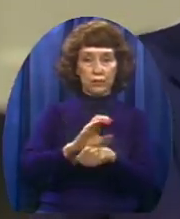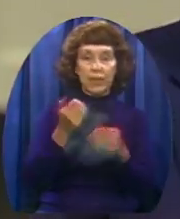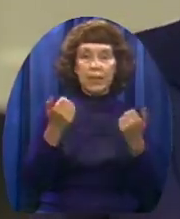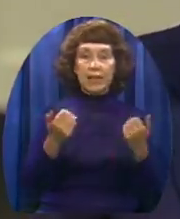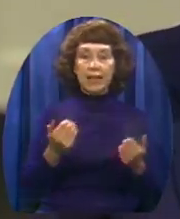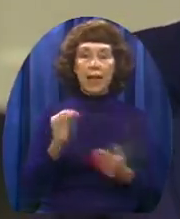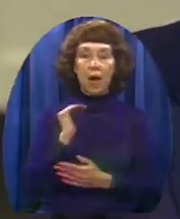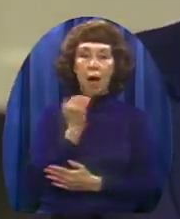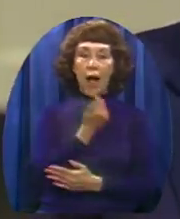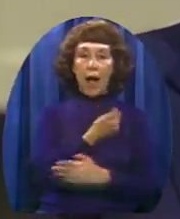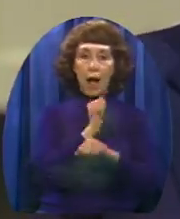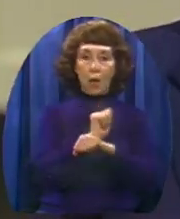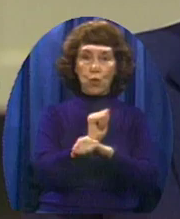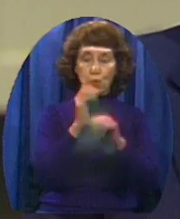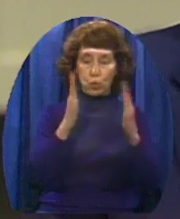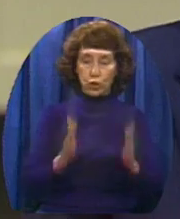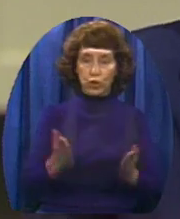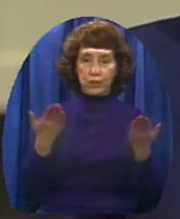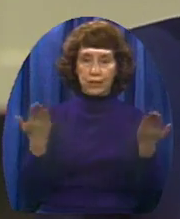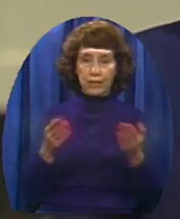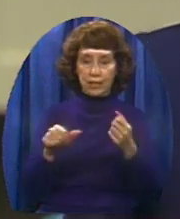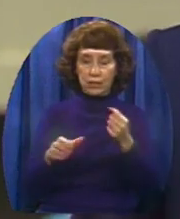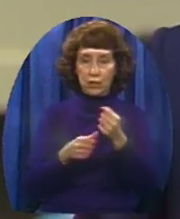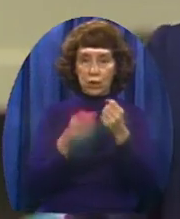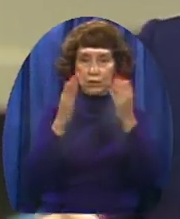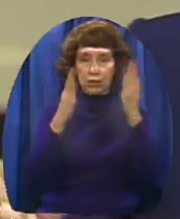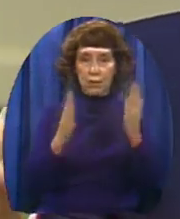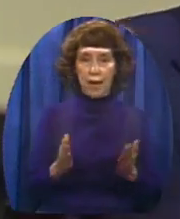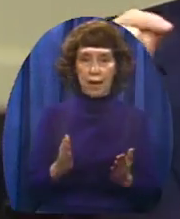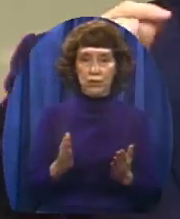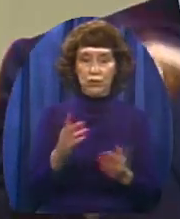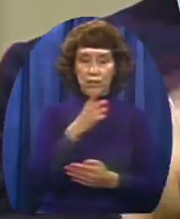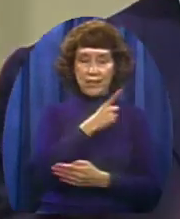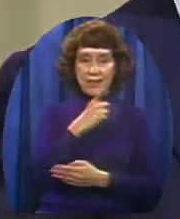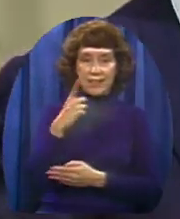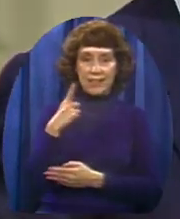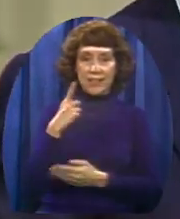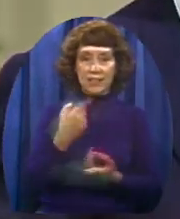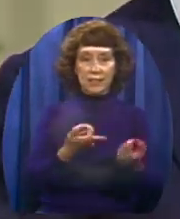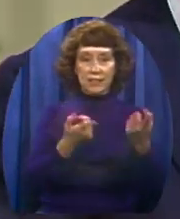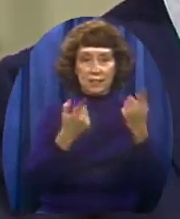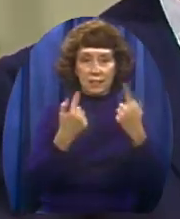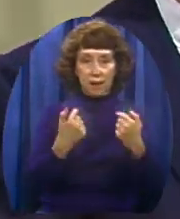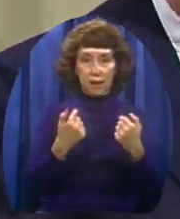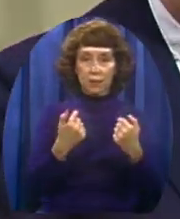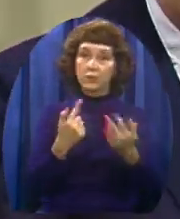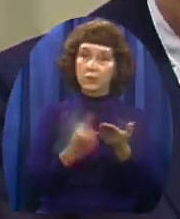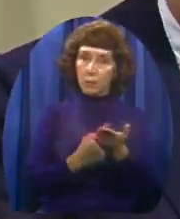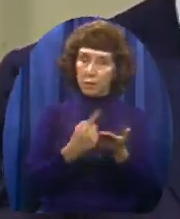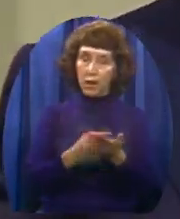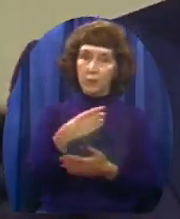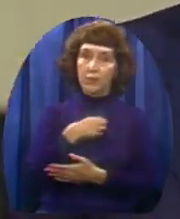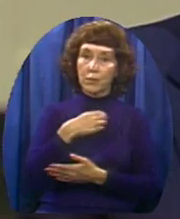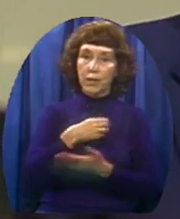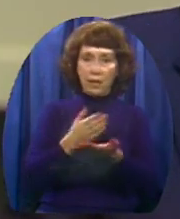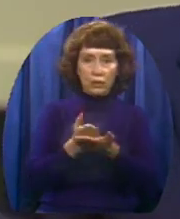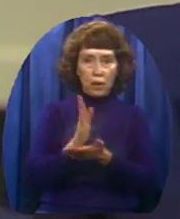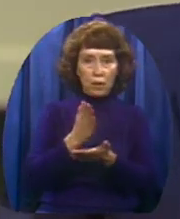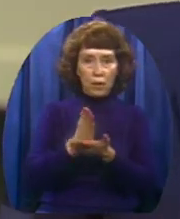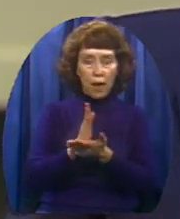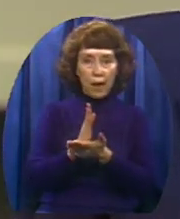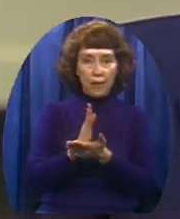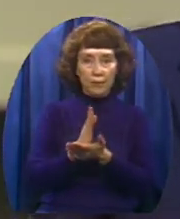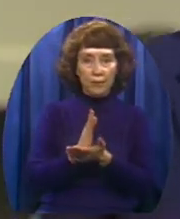Or deacons or associate pastors coming to me And complaining about something This is not a church where